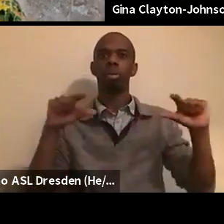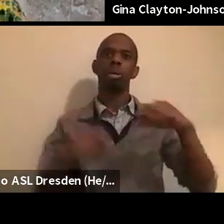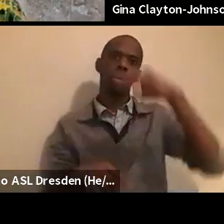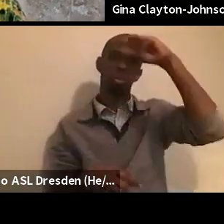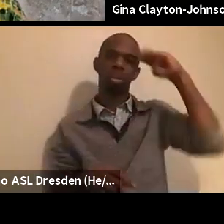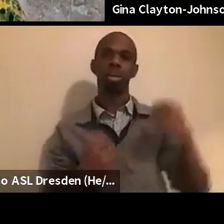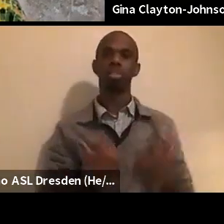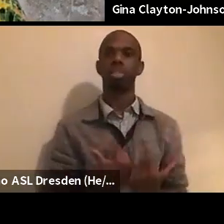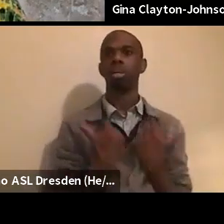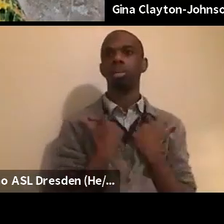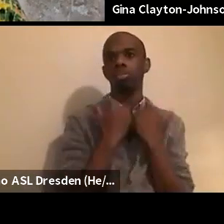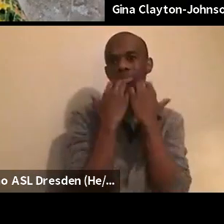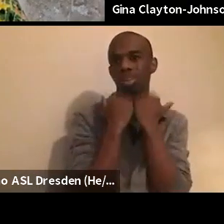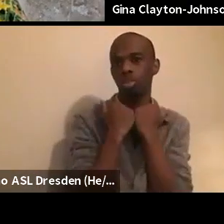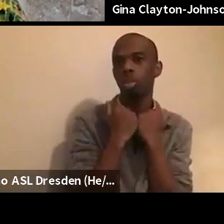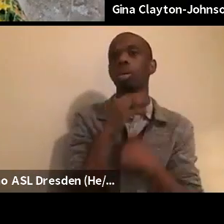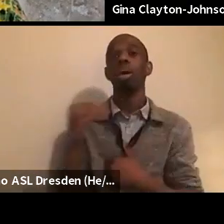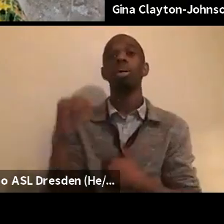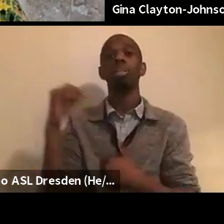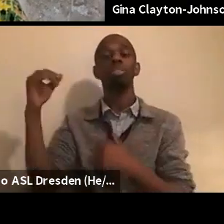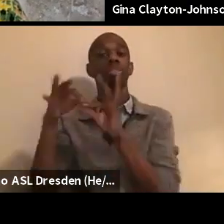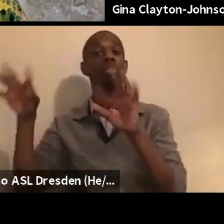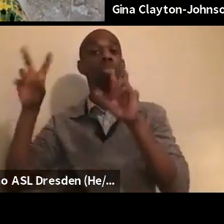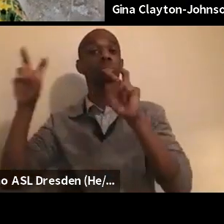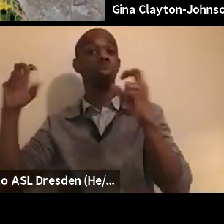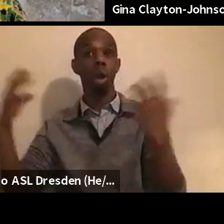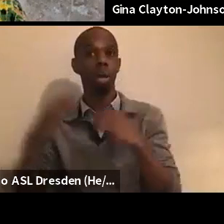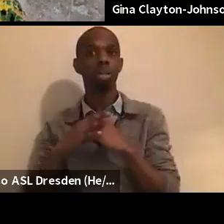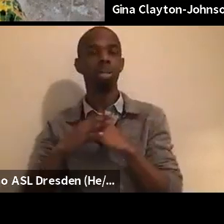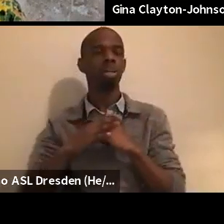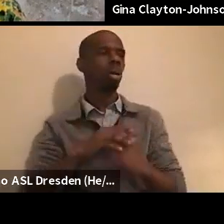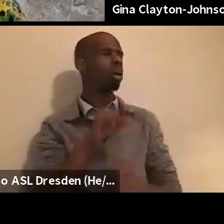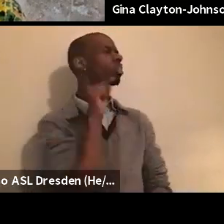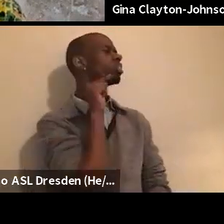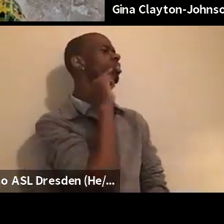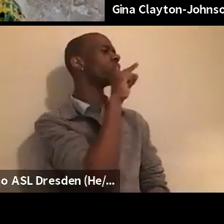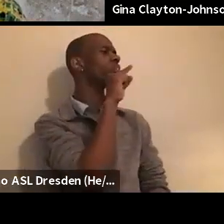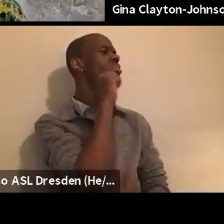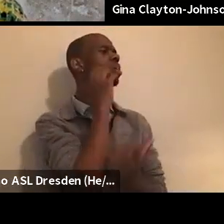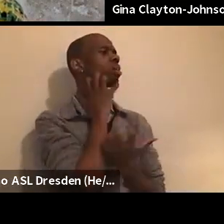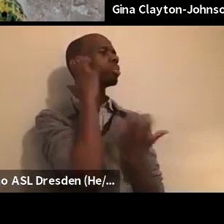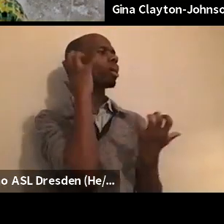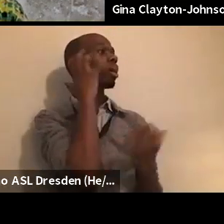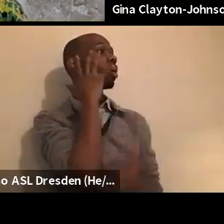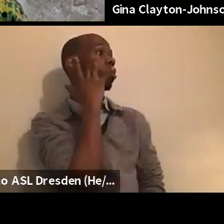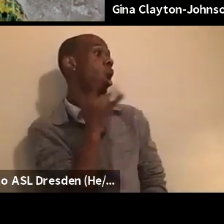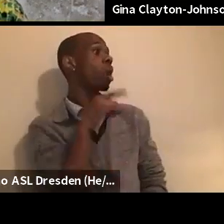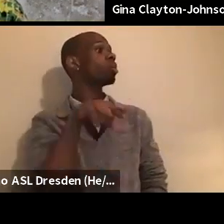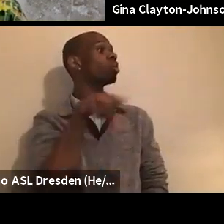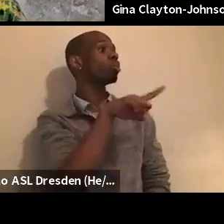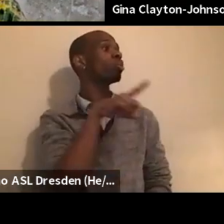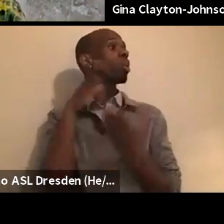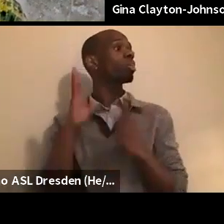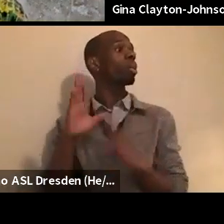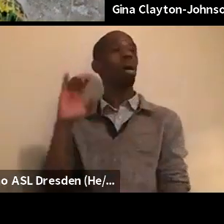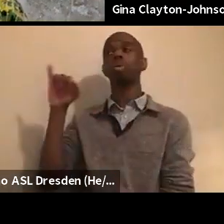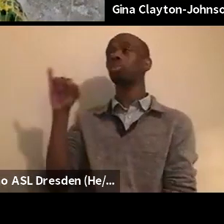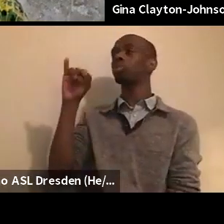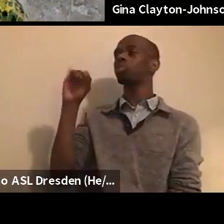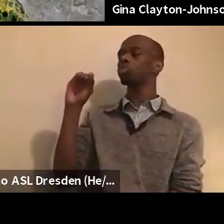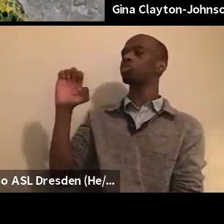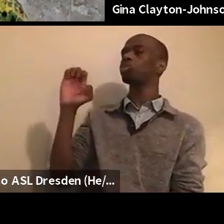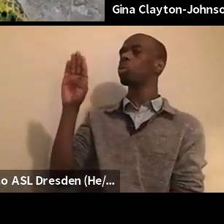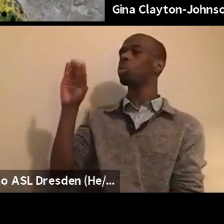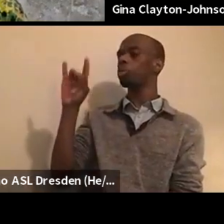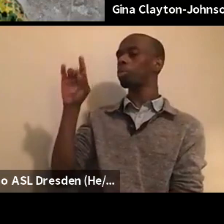use you? And this idea that, that black people are not savvy, that we're just